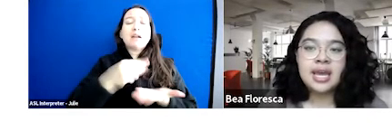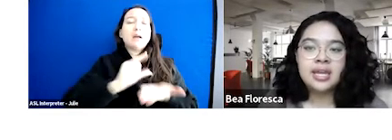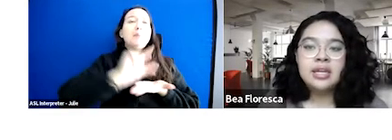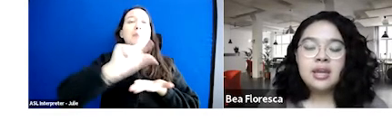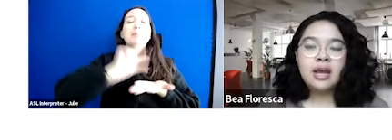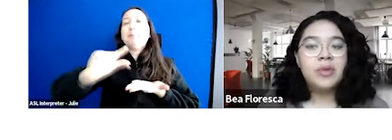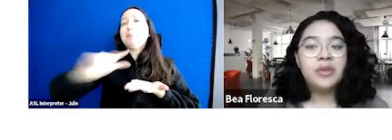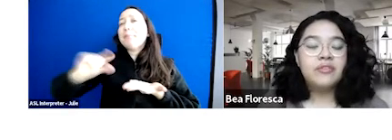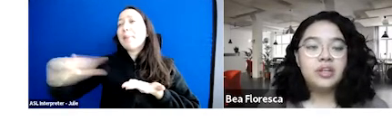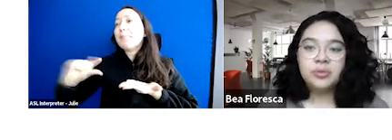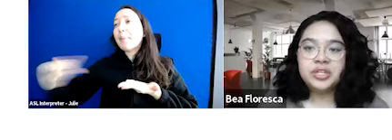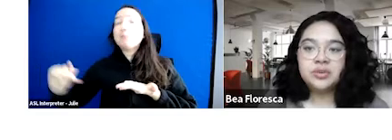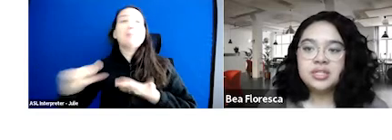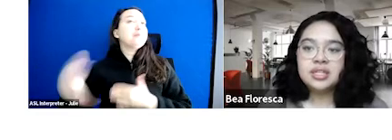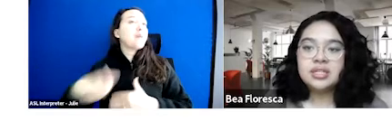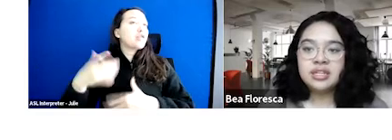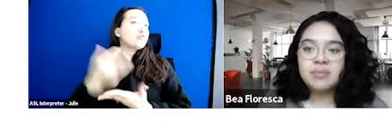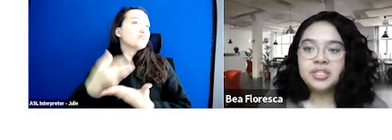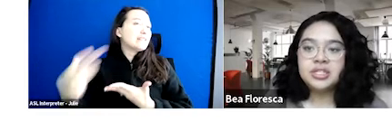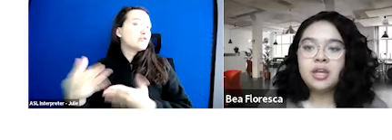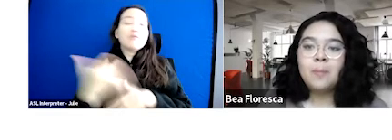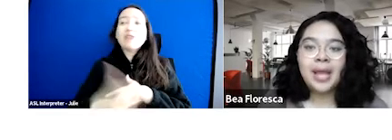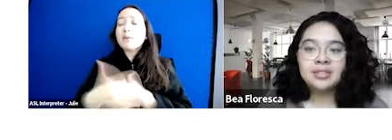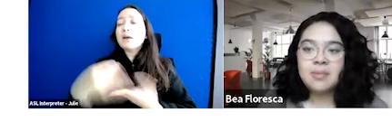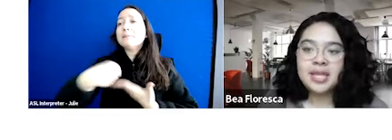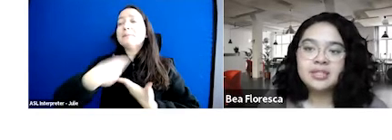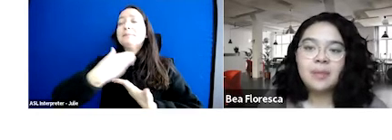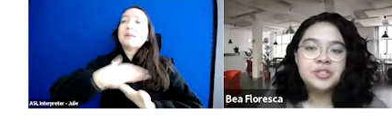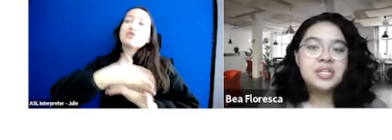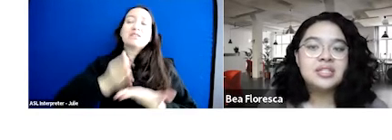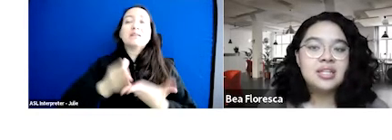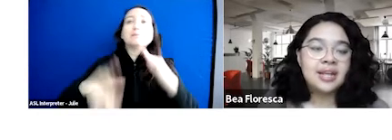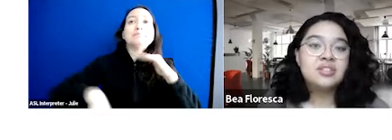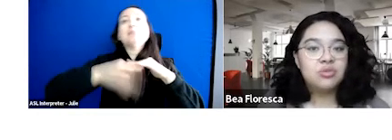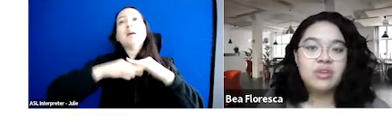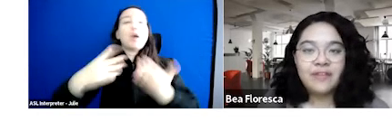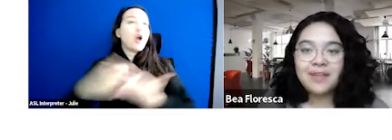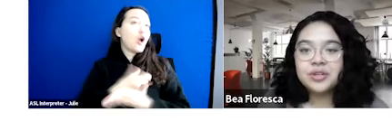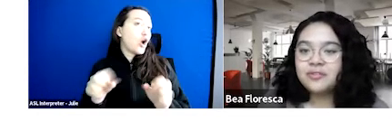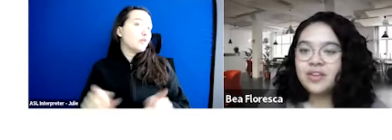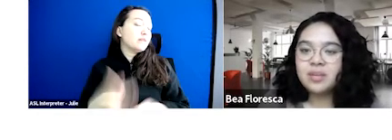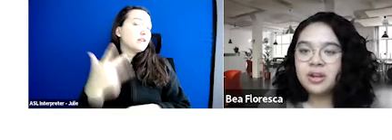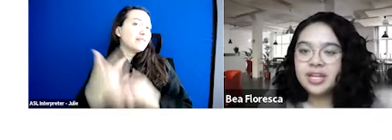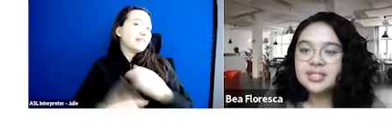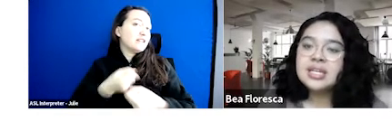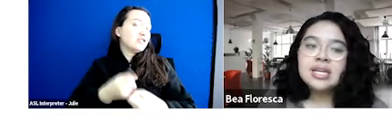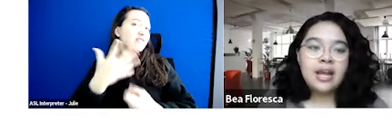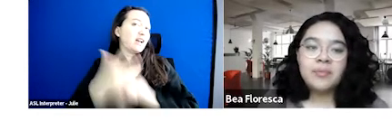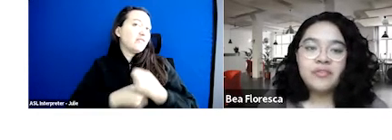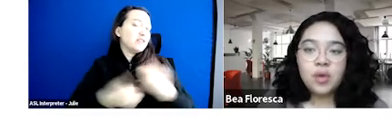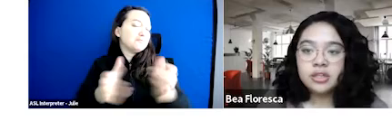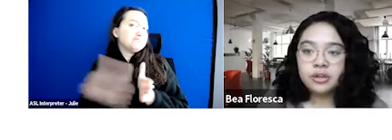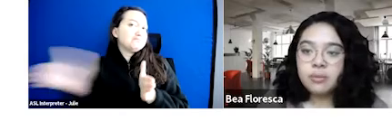alongside other available resources in the city budget to help maximize opportunities in the next three to five years of funding periods.